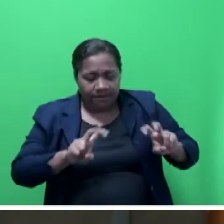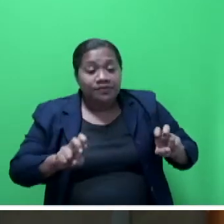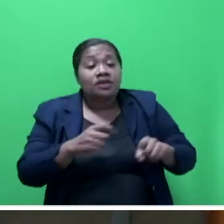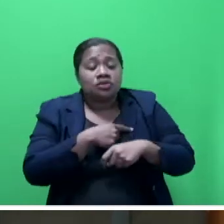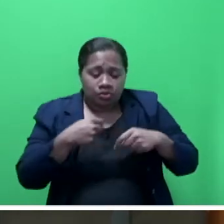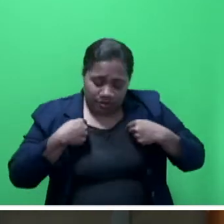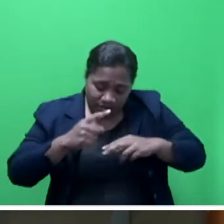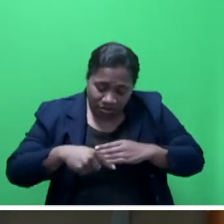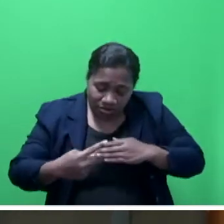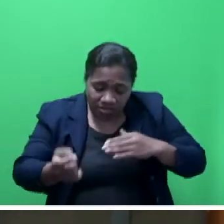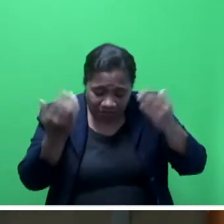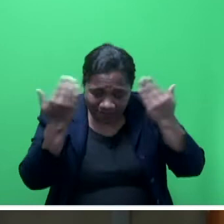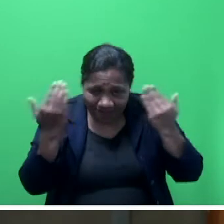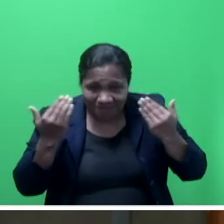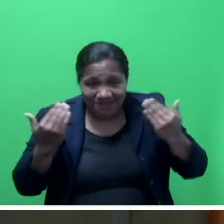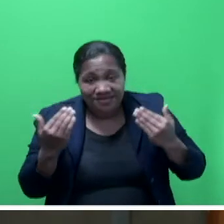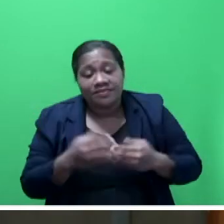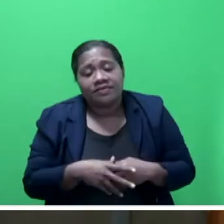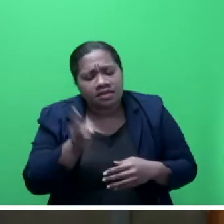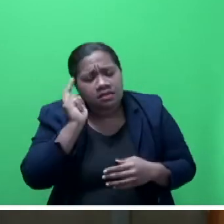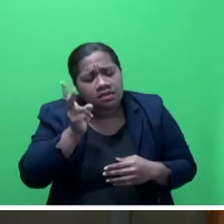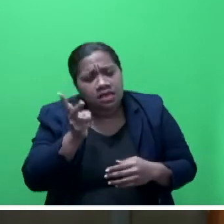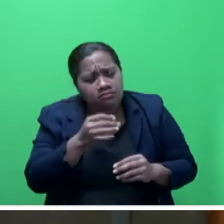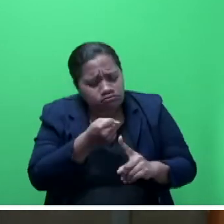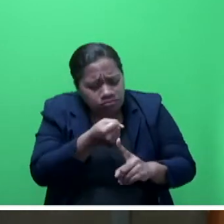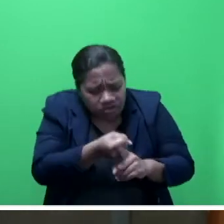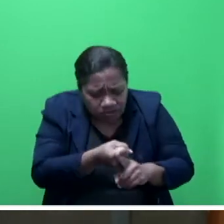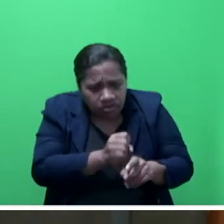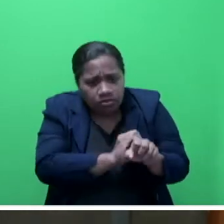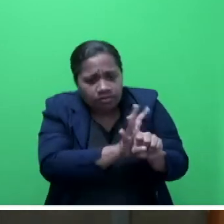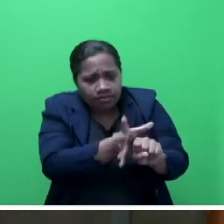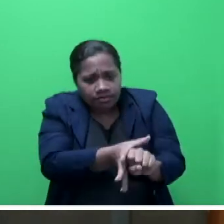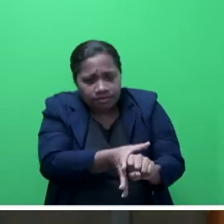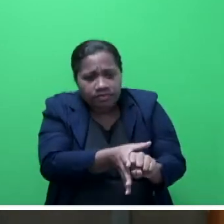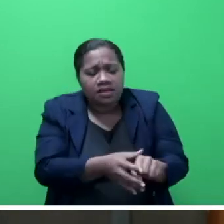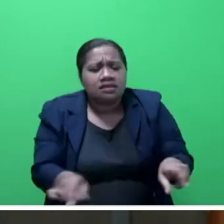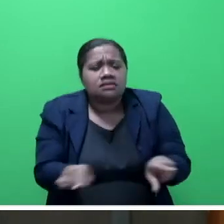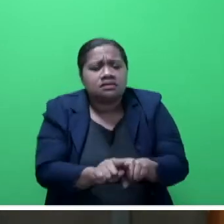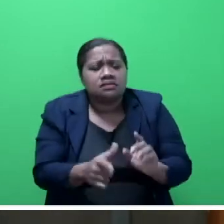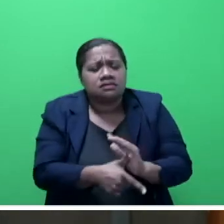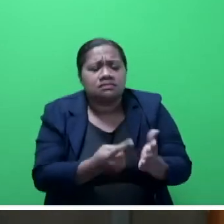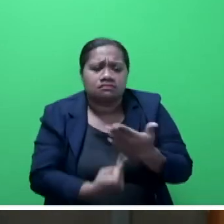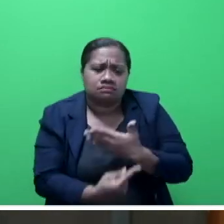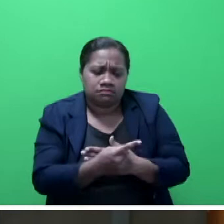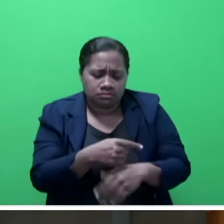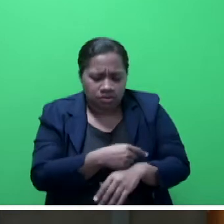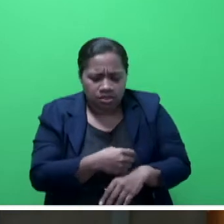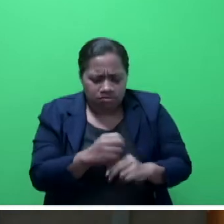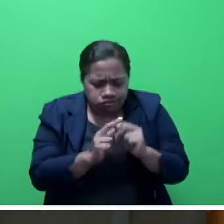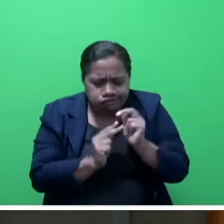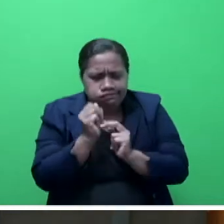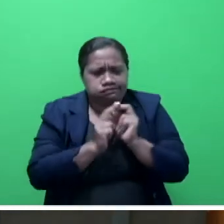continue to be on guard against the impact of COVID-19 and at the same time rebuilding our economy,